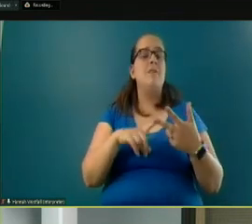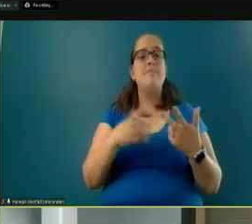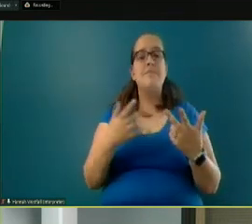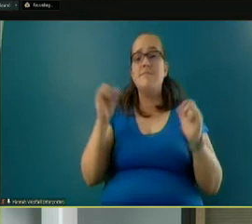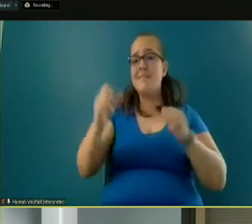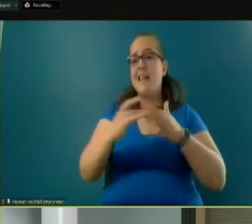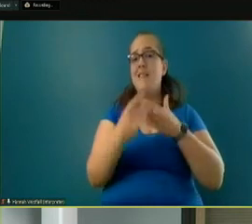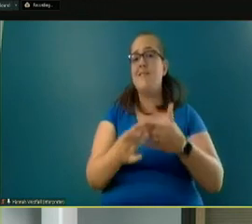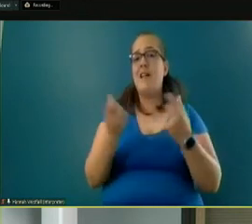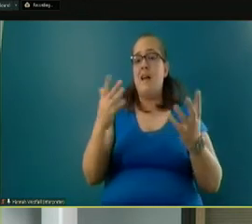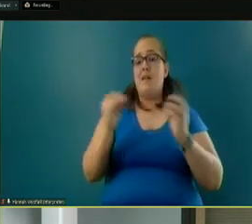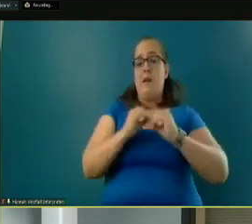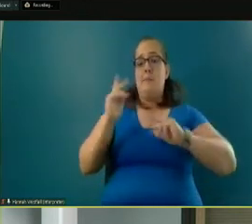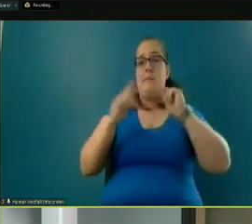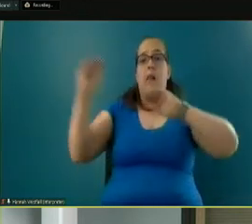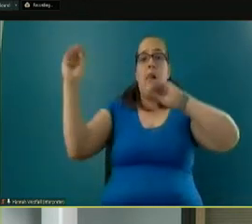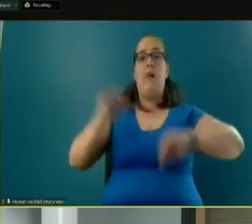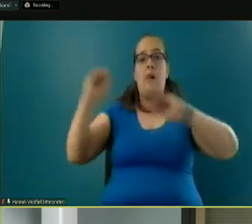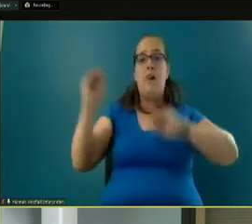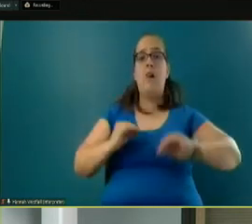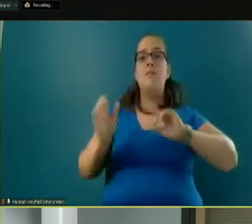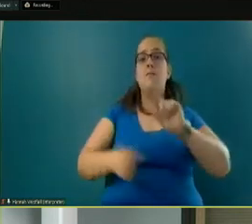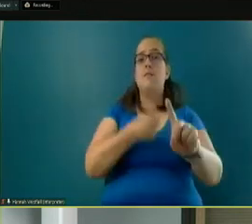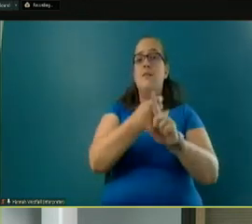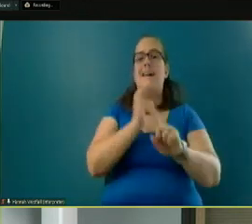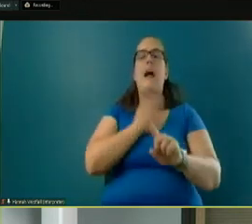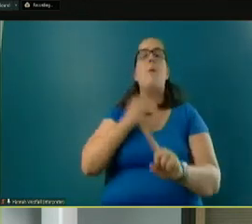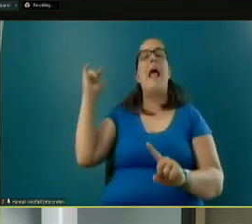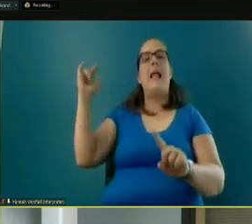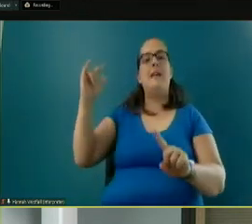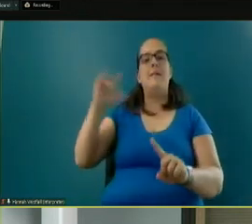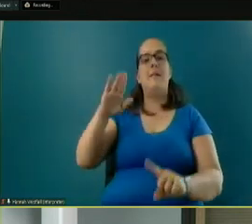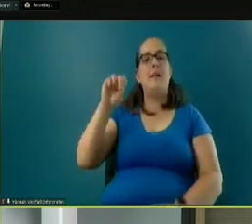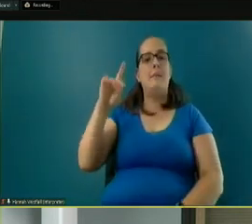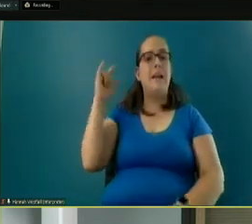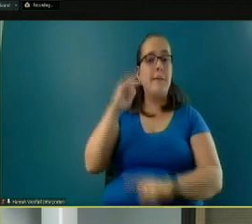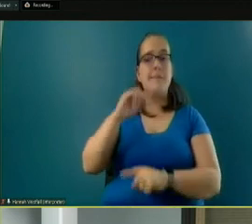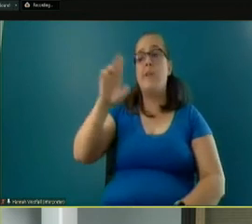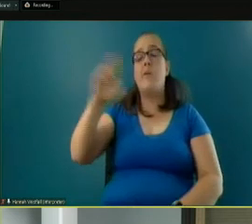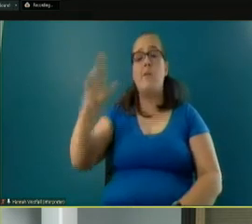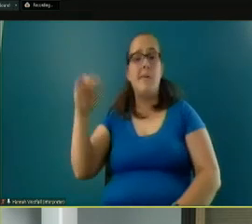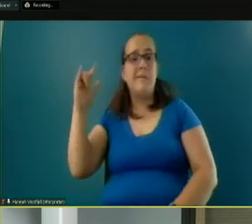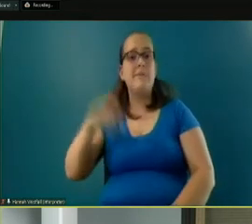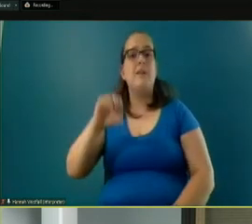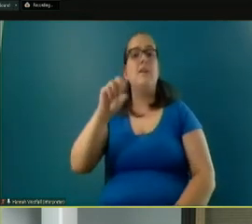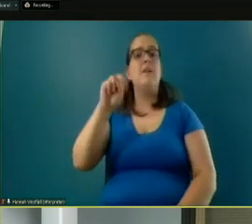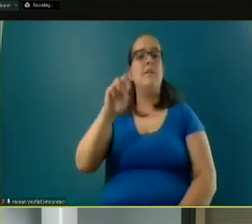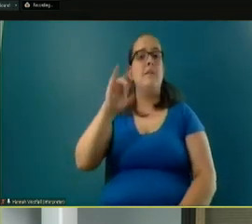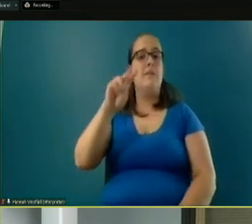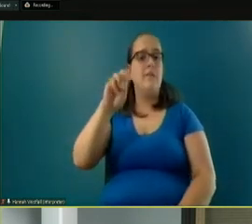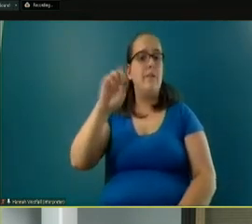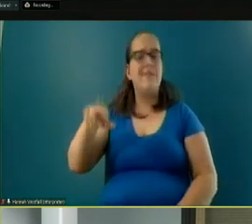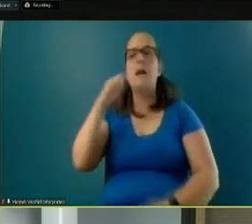lead to a lot more people moving here and then associated impacts on our airports, the Bend Airport, the Redmond Airport, Sun River Airport, Sisters and